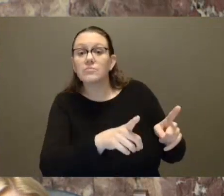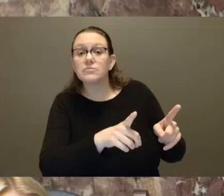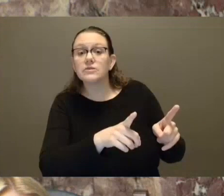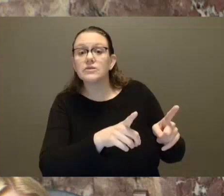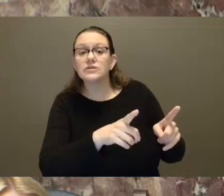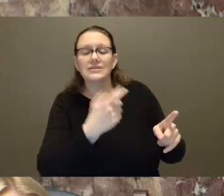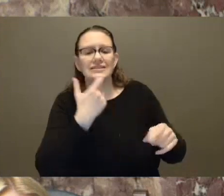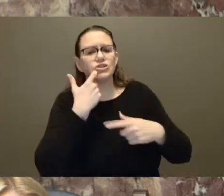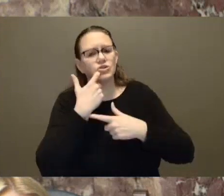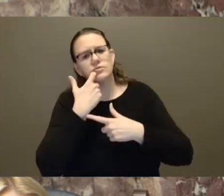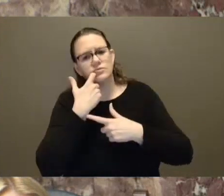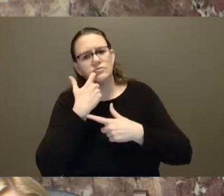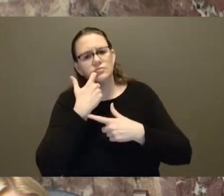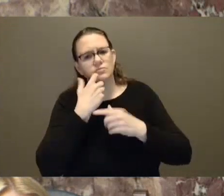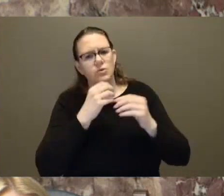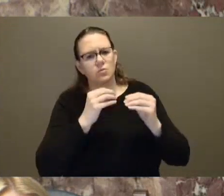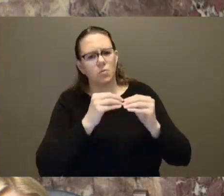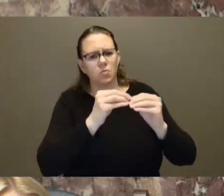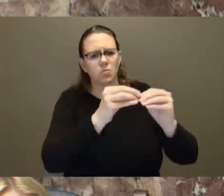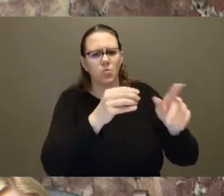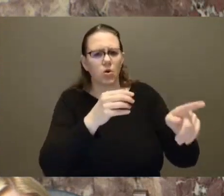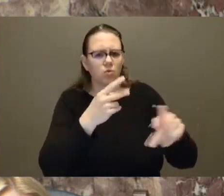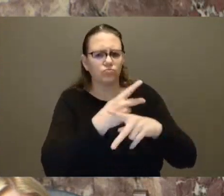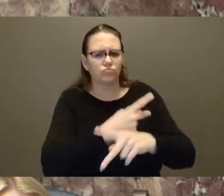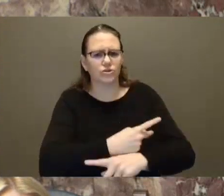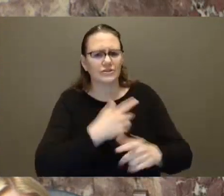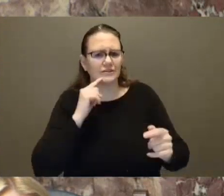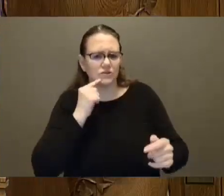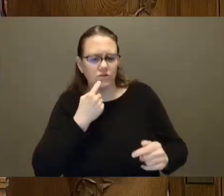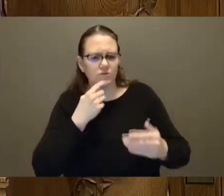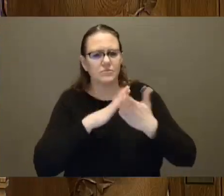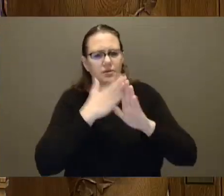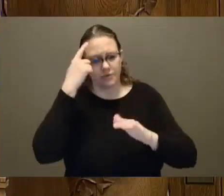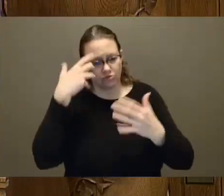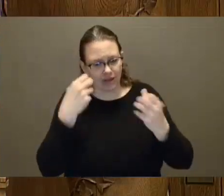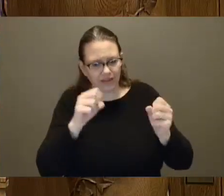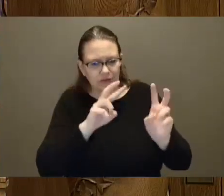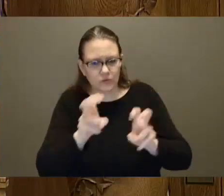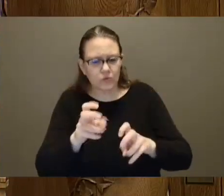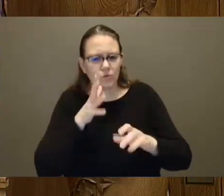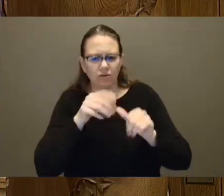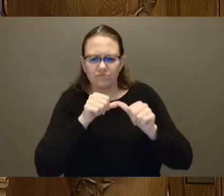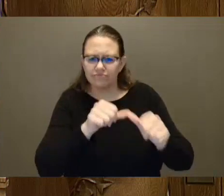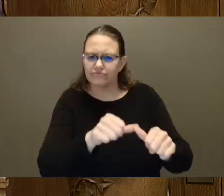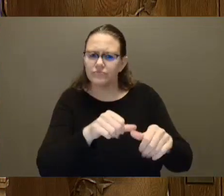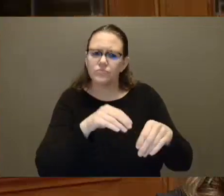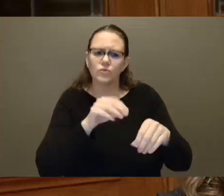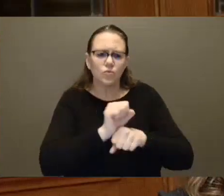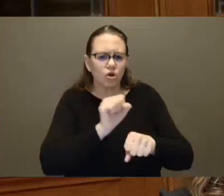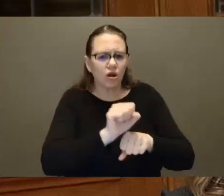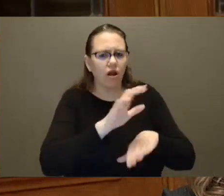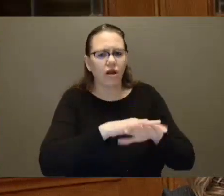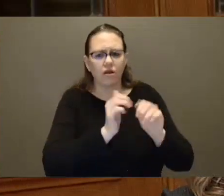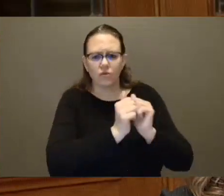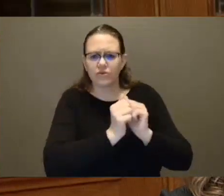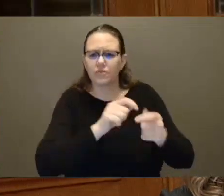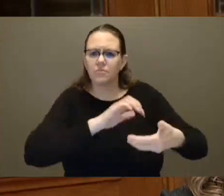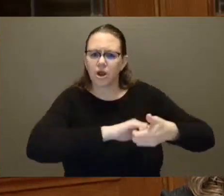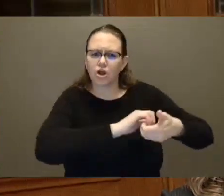We're going to continue to do that work with all of our partners. Member Supplemental. Thank you very much, Mr. Speaker.